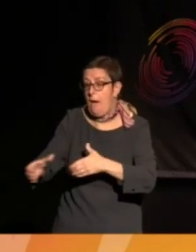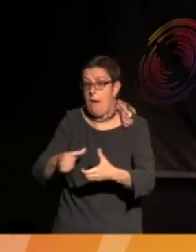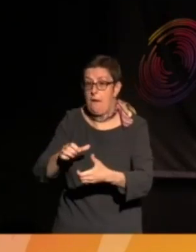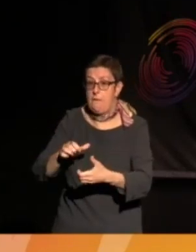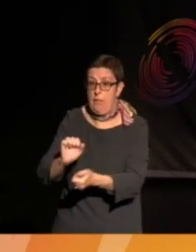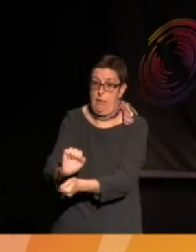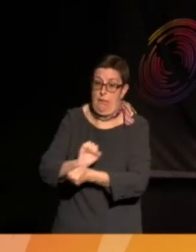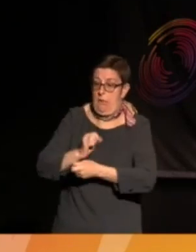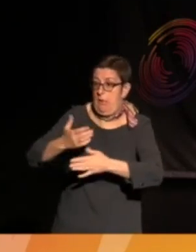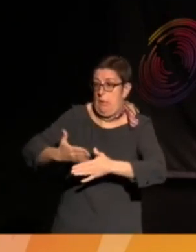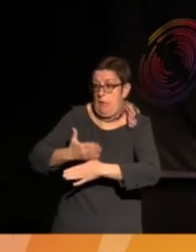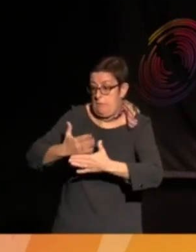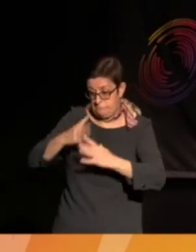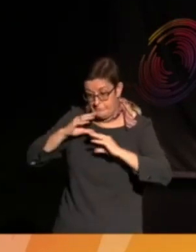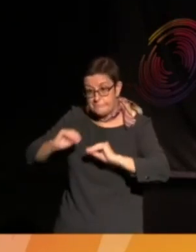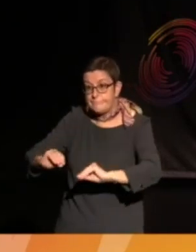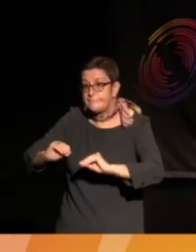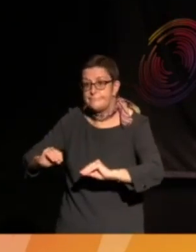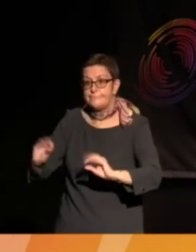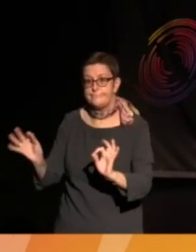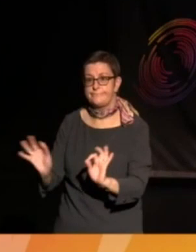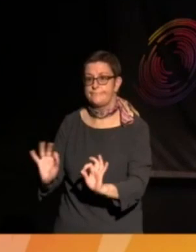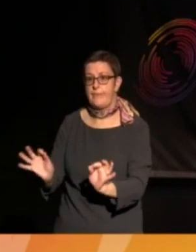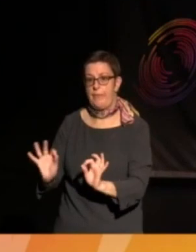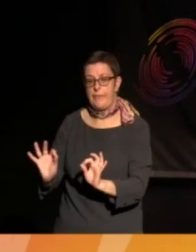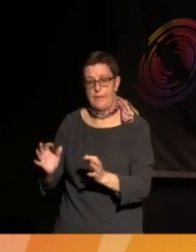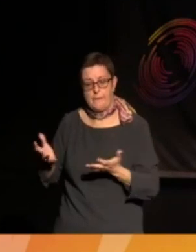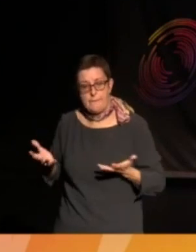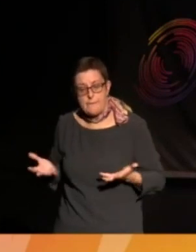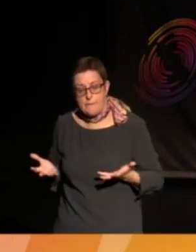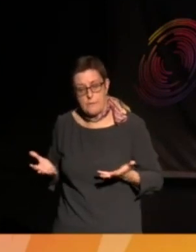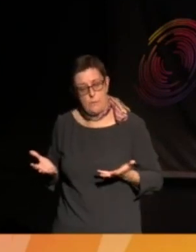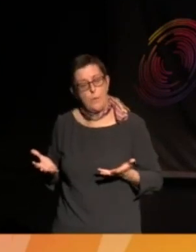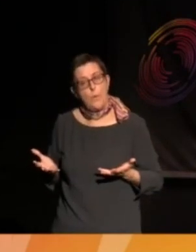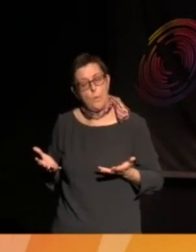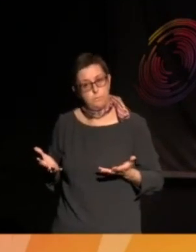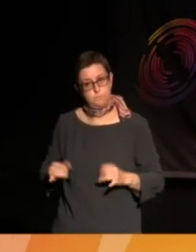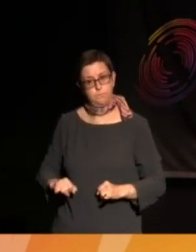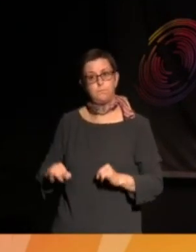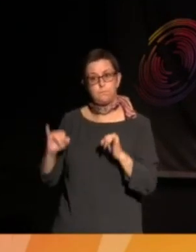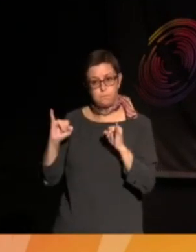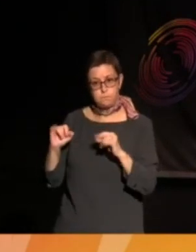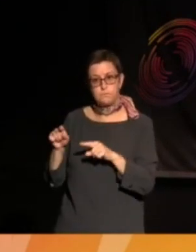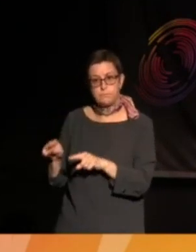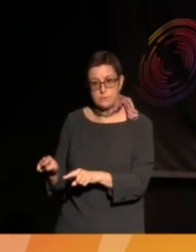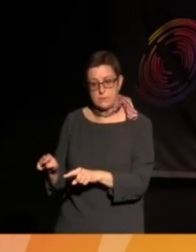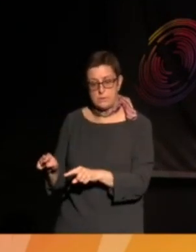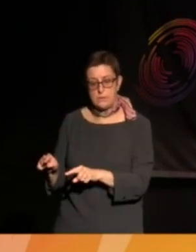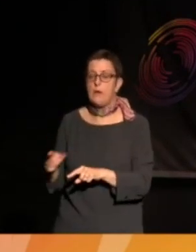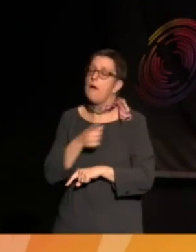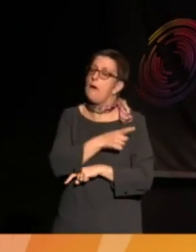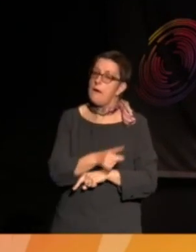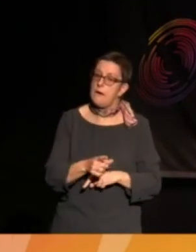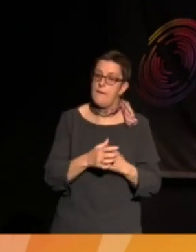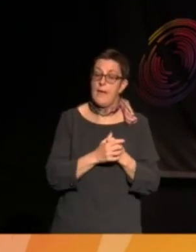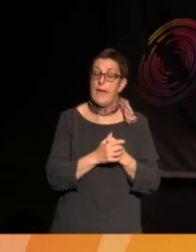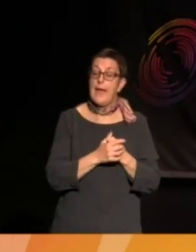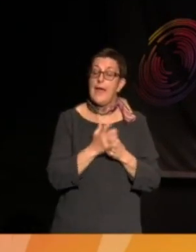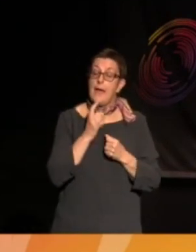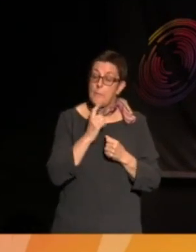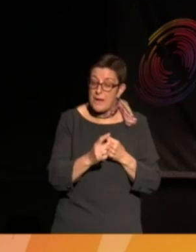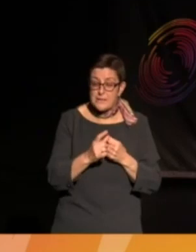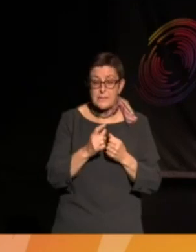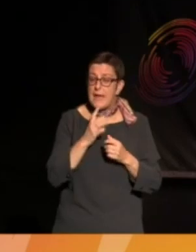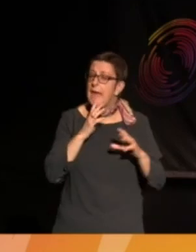you know, obviously, they don't have any education. So, that's one extreme. But we also have very different educational